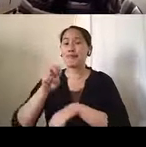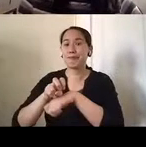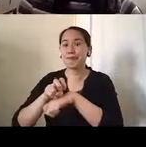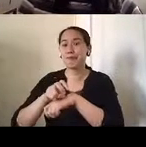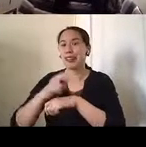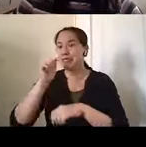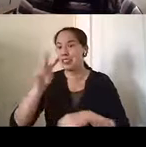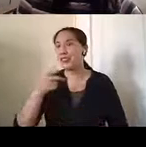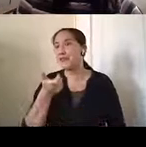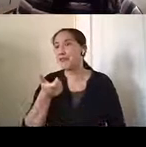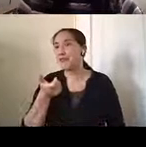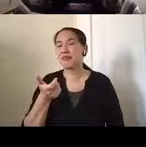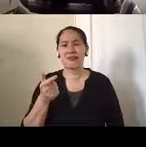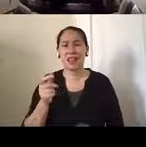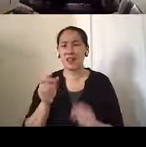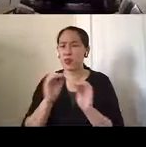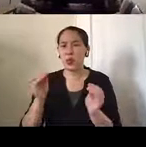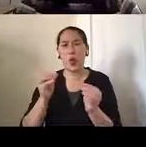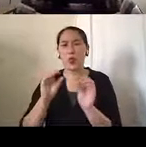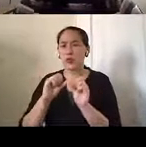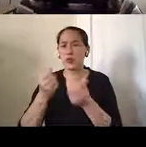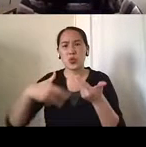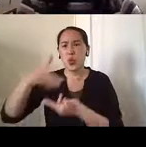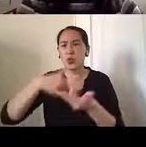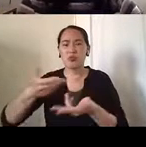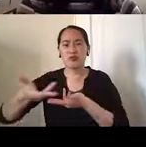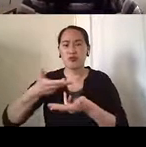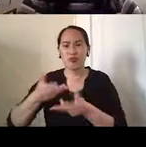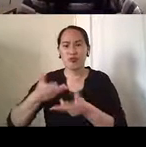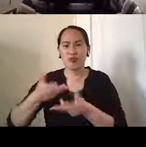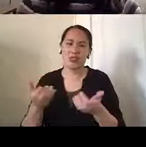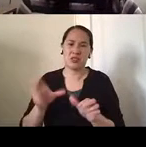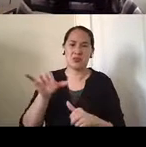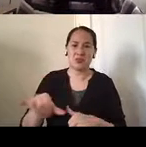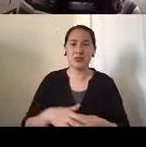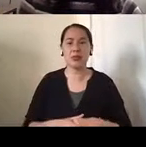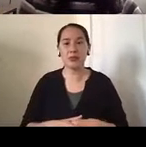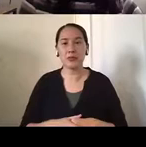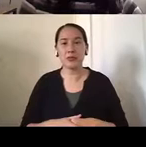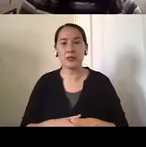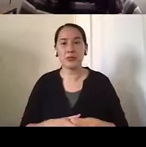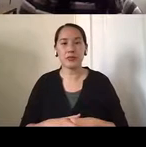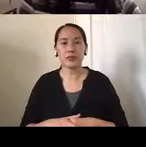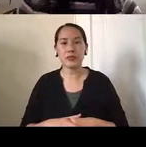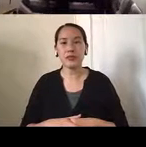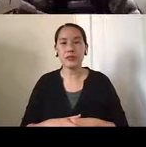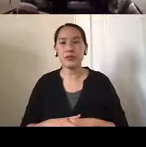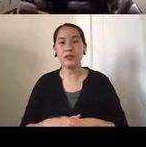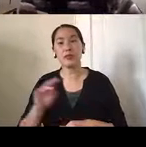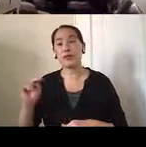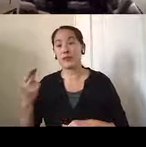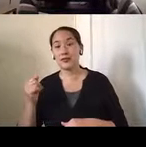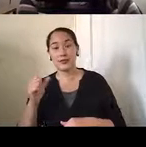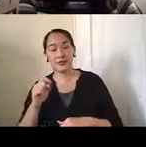TV and not having any social stimulation. Yeah. And were there any other factors that impacted her